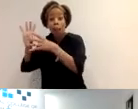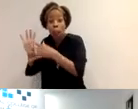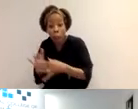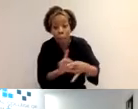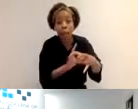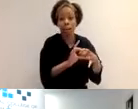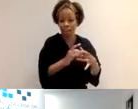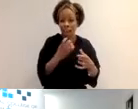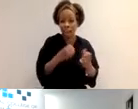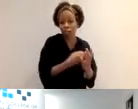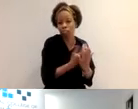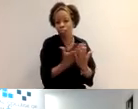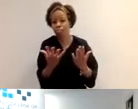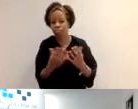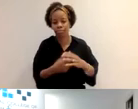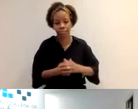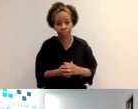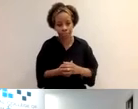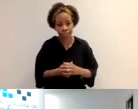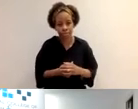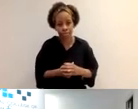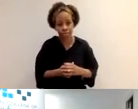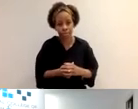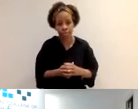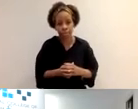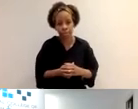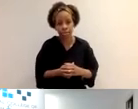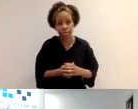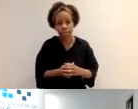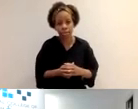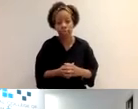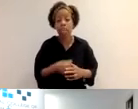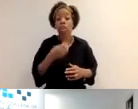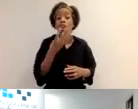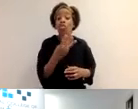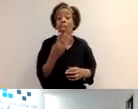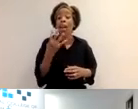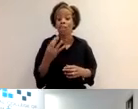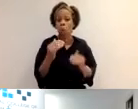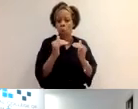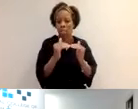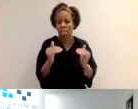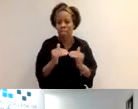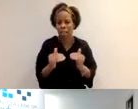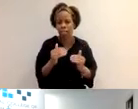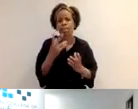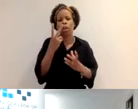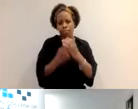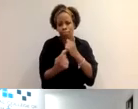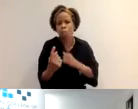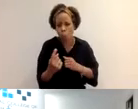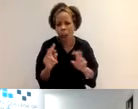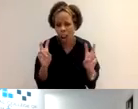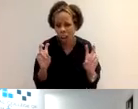So just moving on, I'm just going to capture standards three and four, which I captured together, because essentially it is to